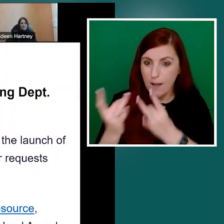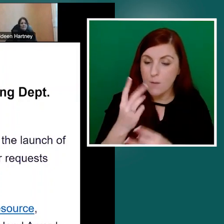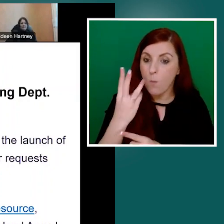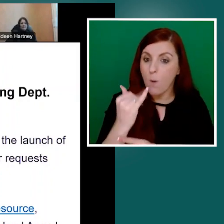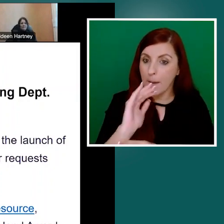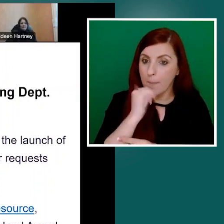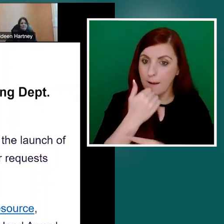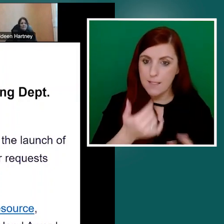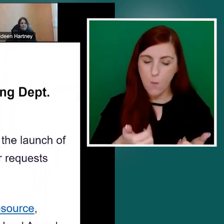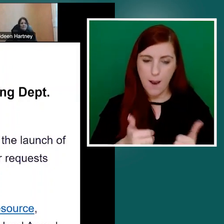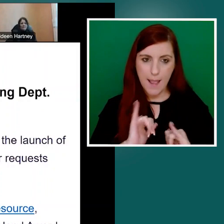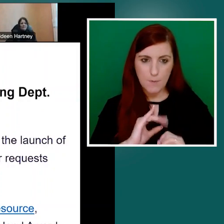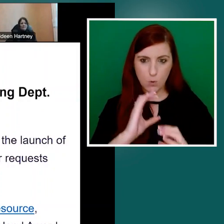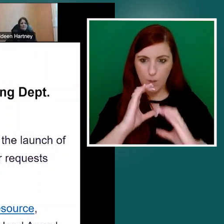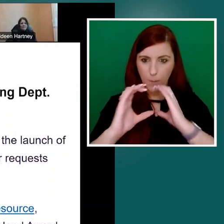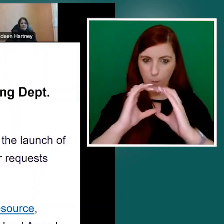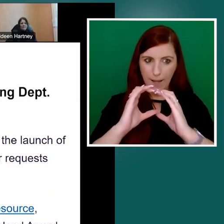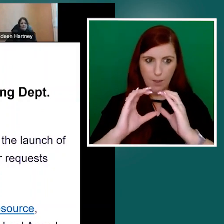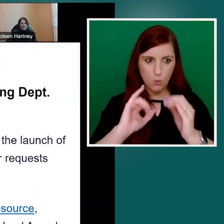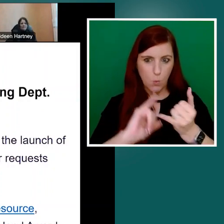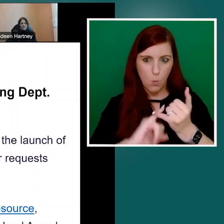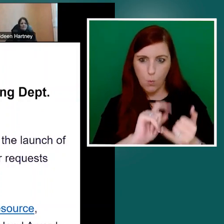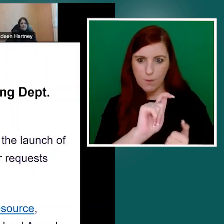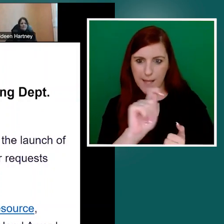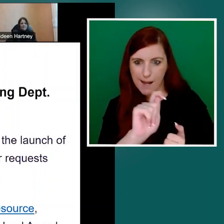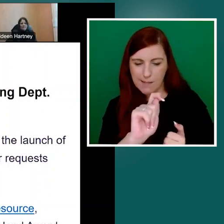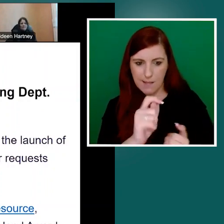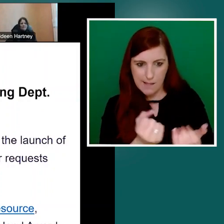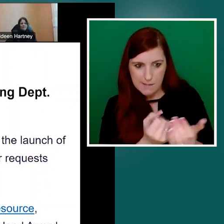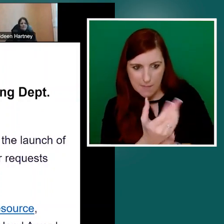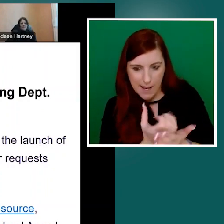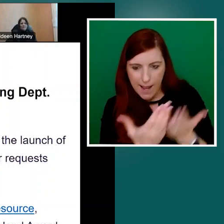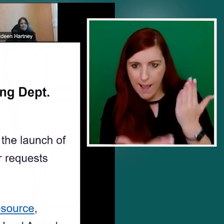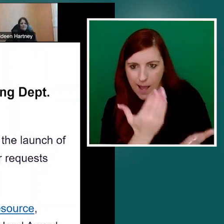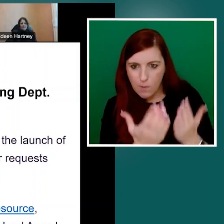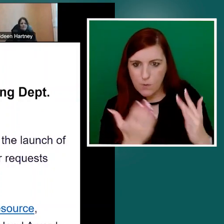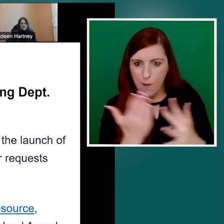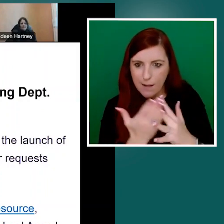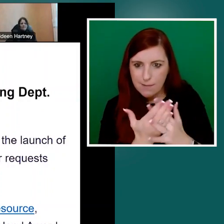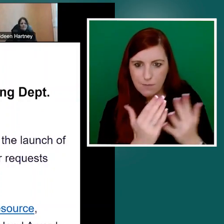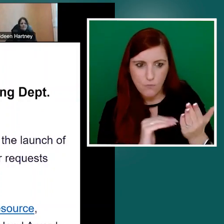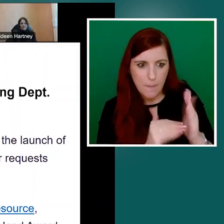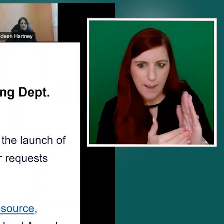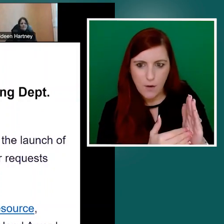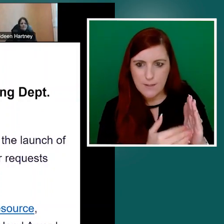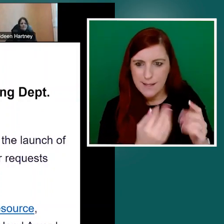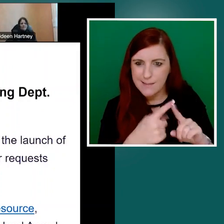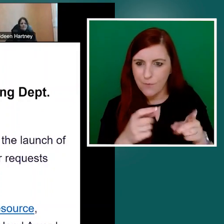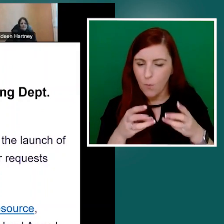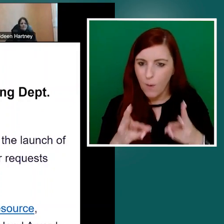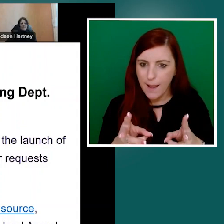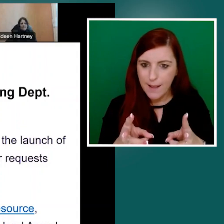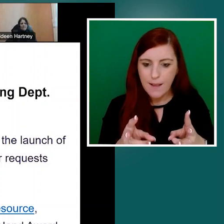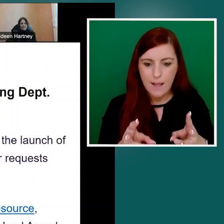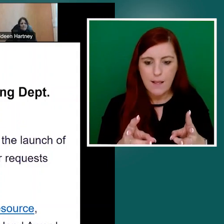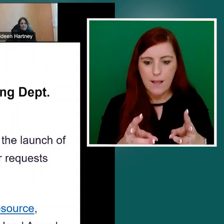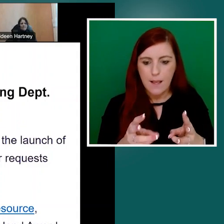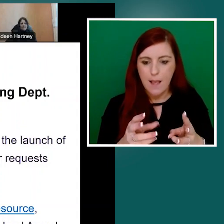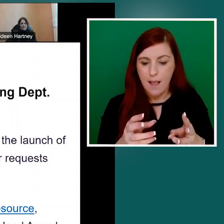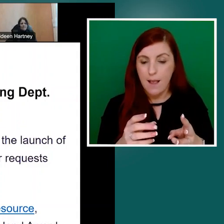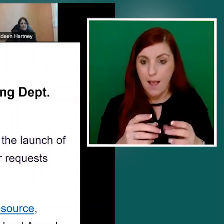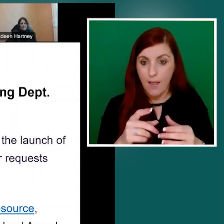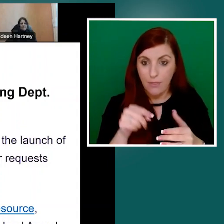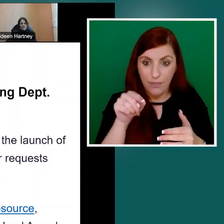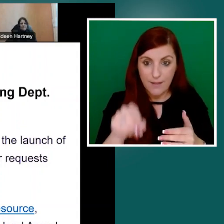avail of repairs in a quicker way. And this went through kind of three phases where they surveyed,